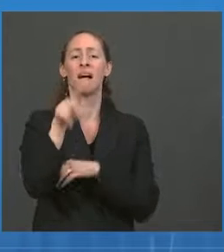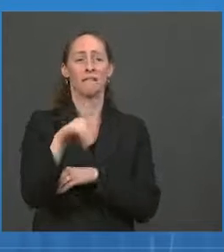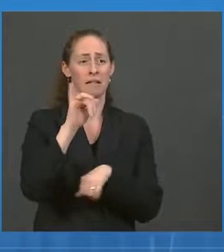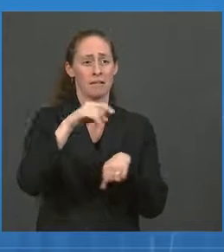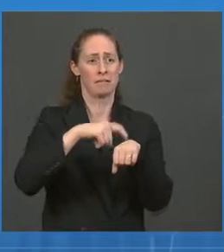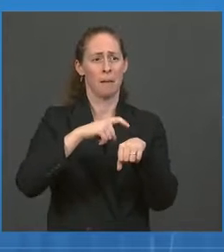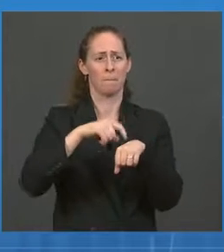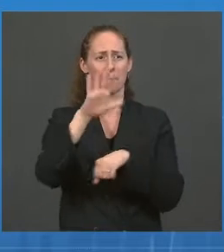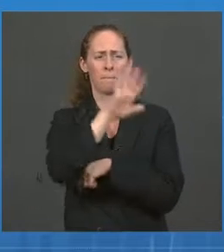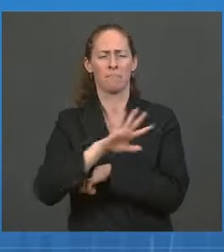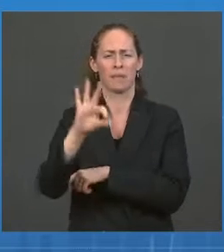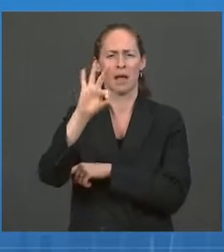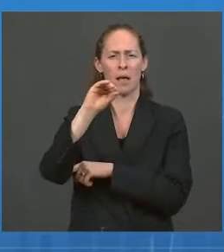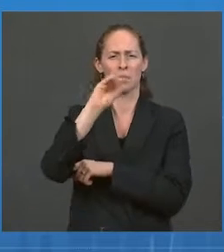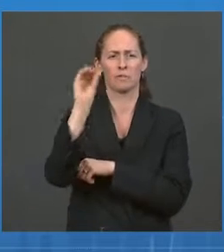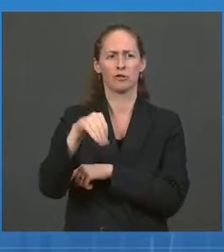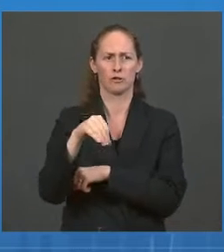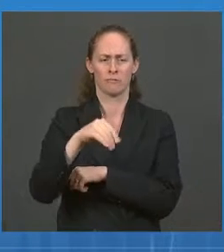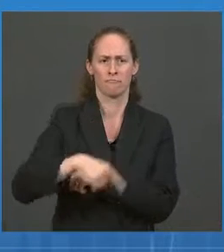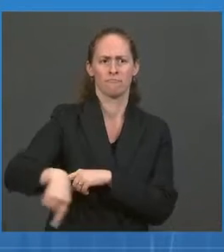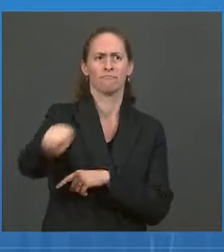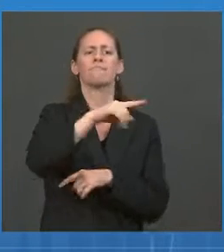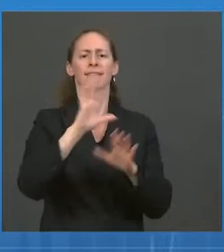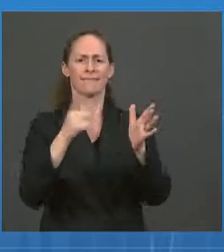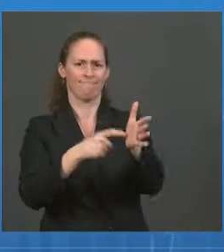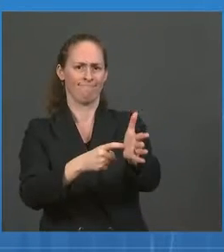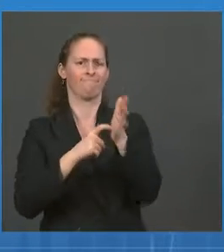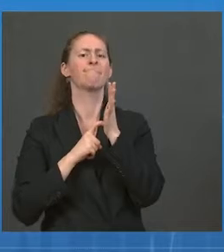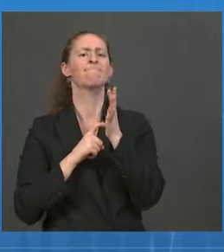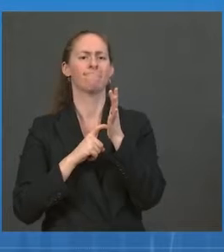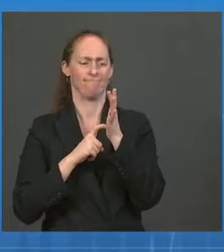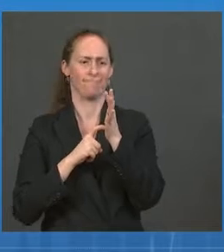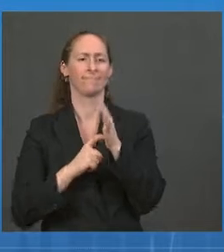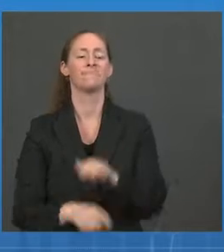being vaccinated more than a month before its deadline.